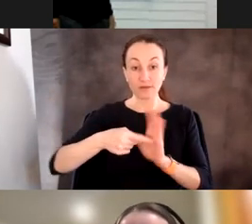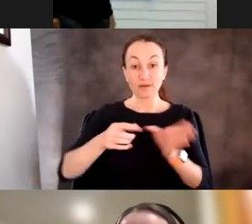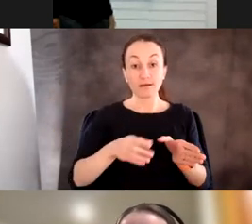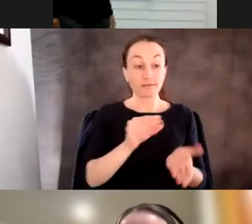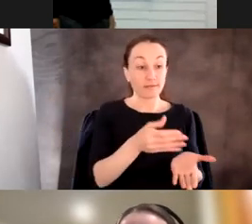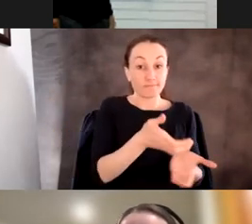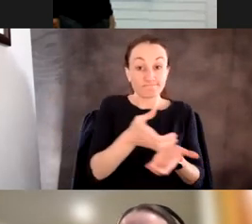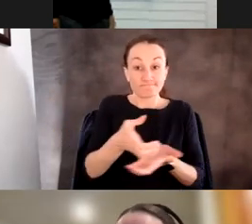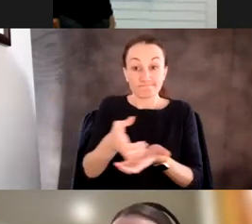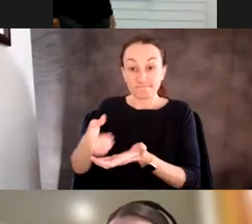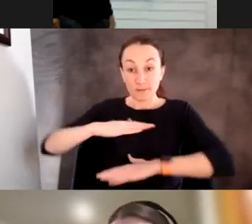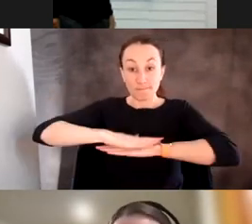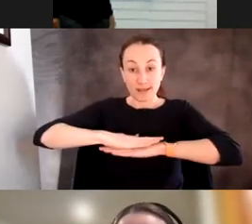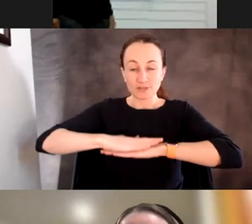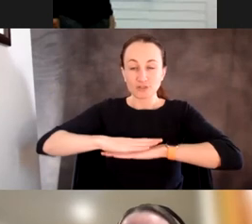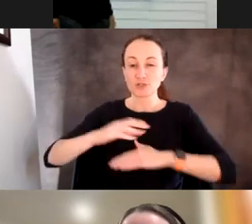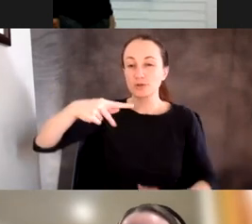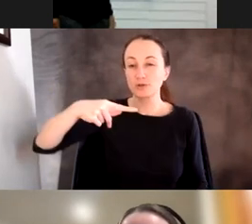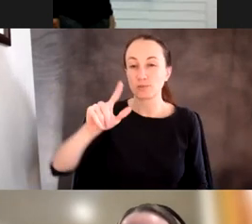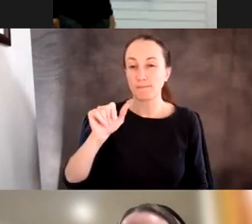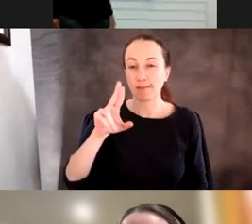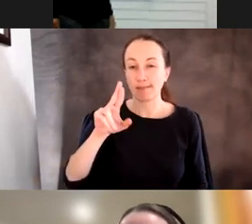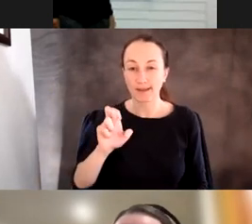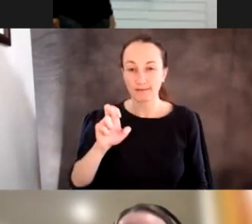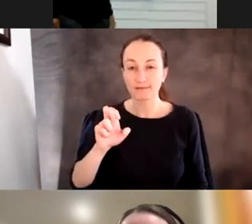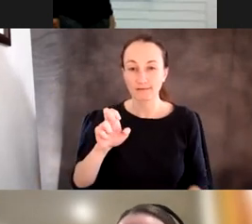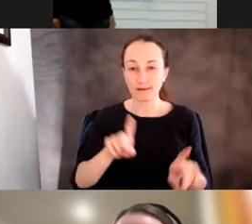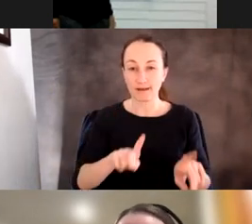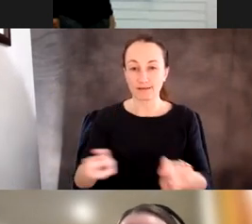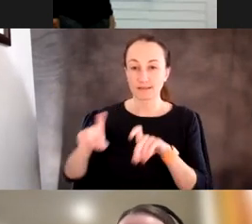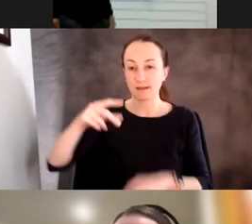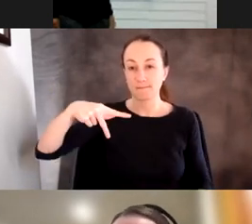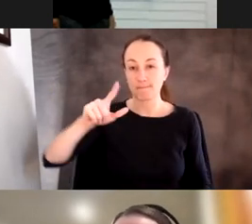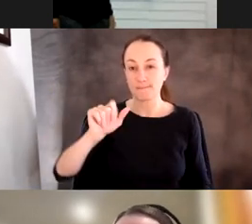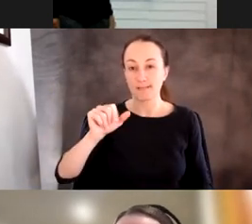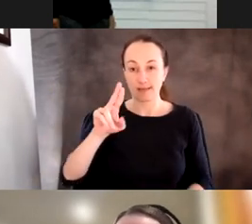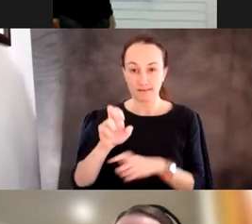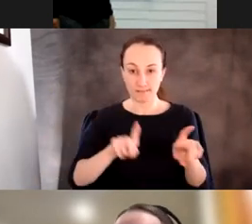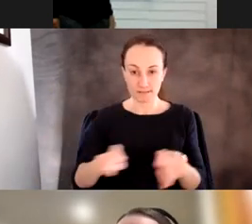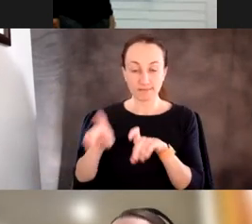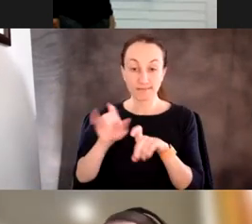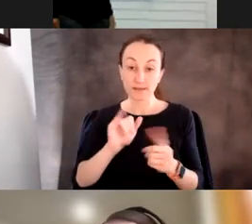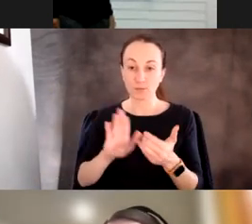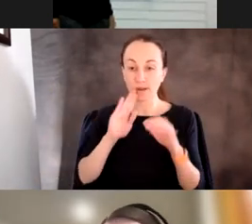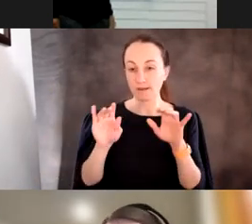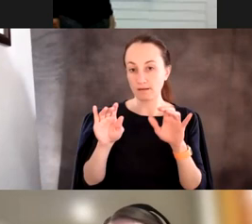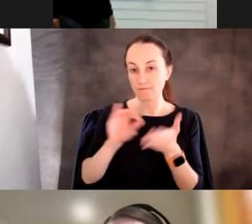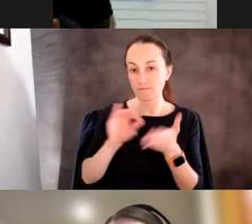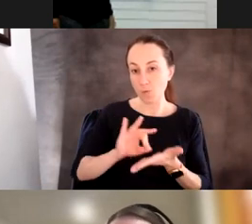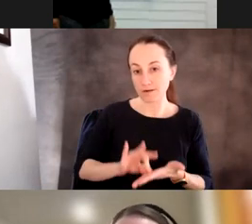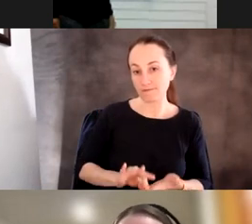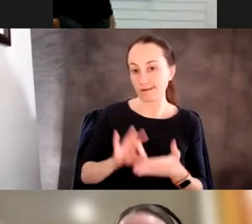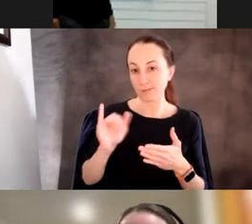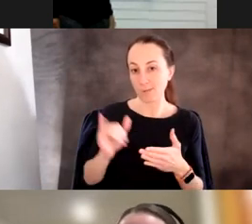over to your bench and you would do a plaque assay. So basically this is a way of of quantifying how many, what the concentration